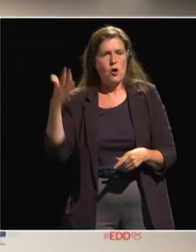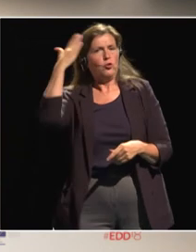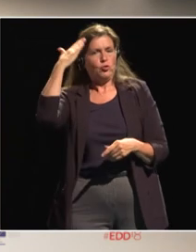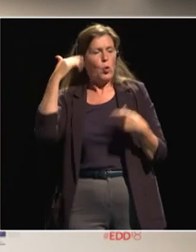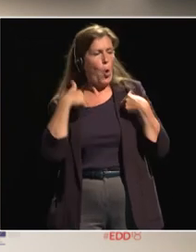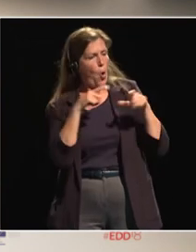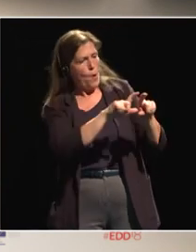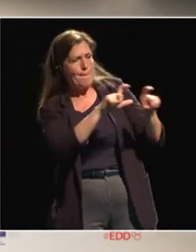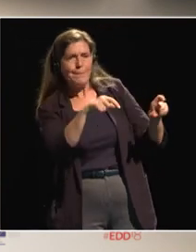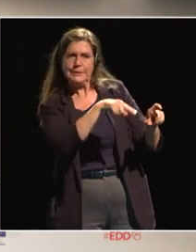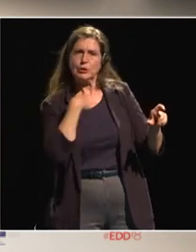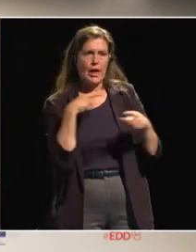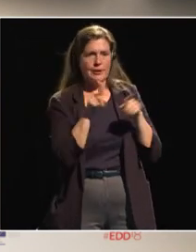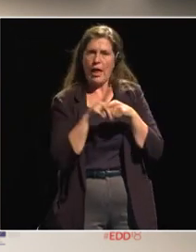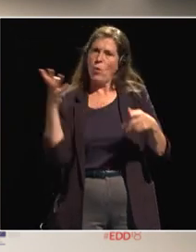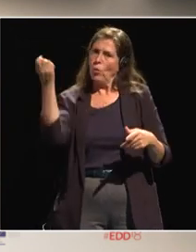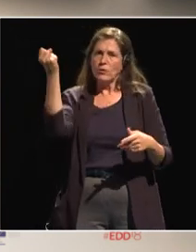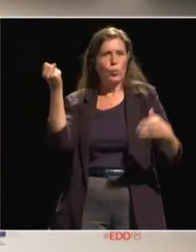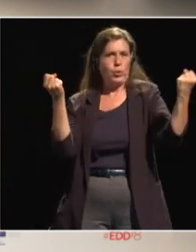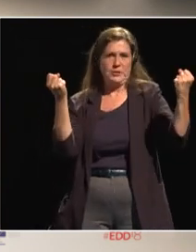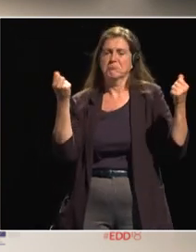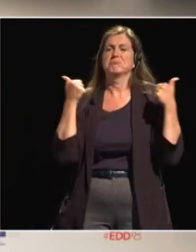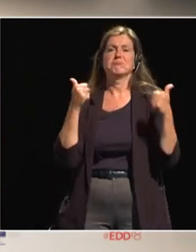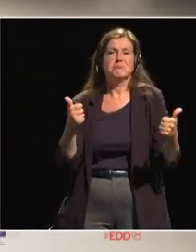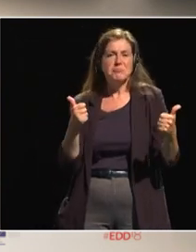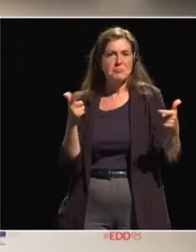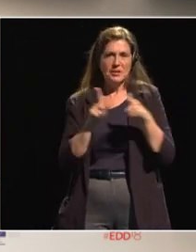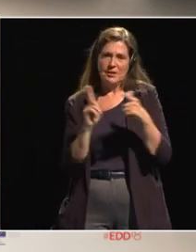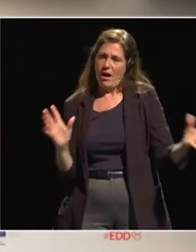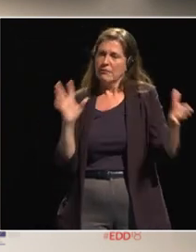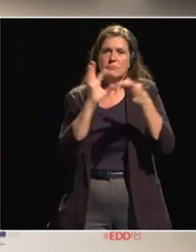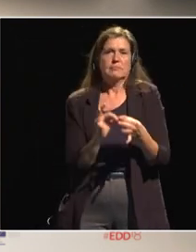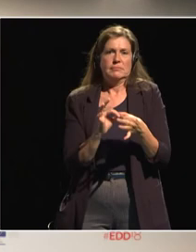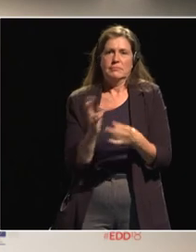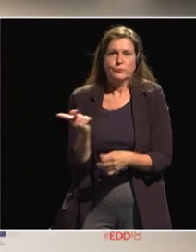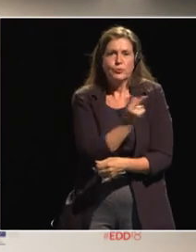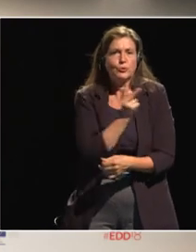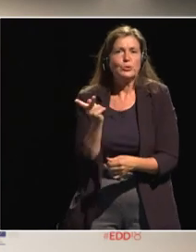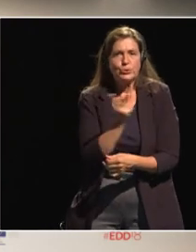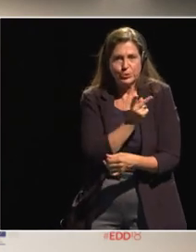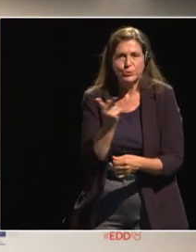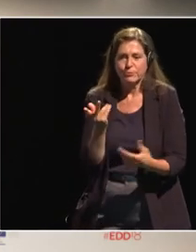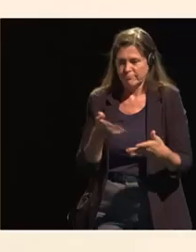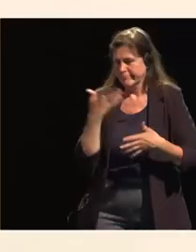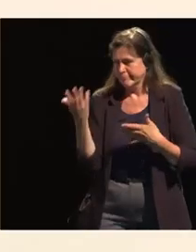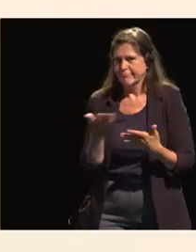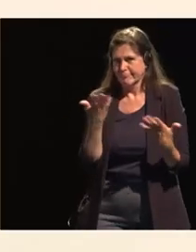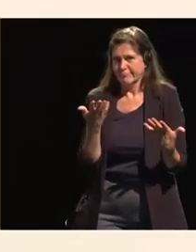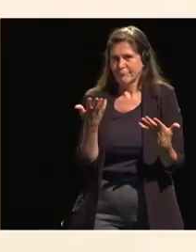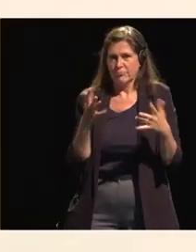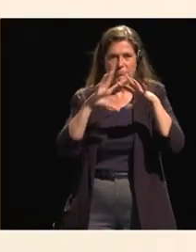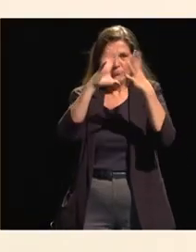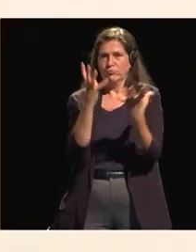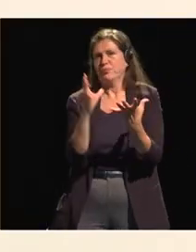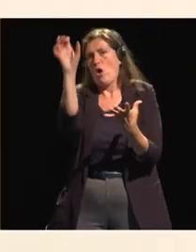you know but a profit a win-win uh type of business between the two uh the two uh parts of the globe